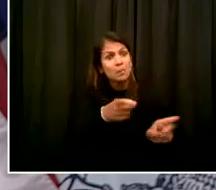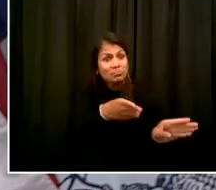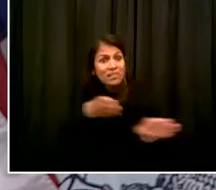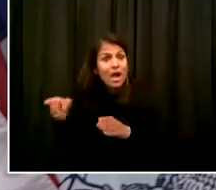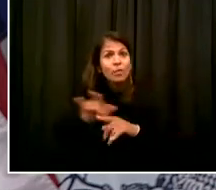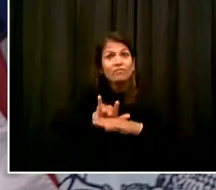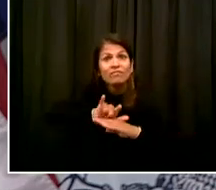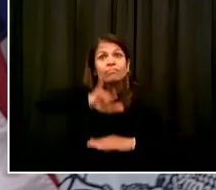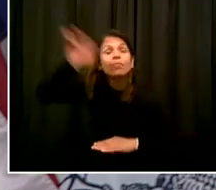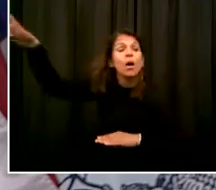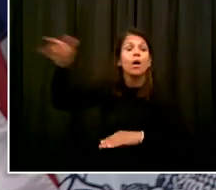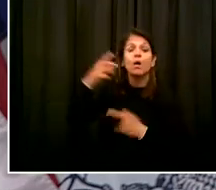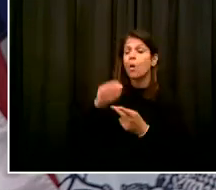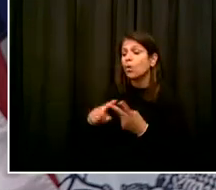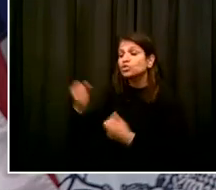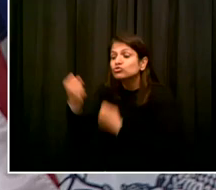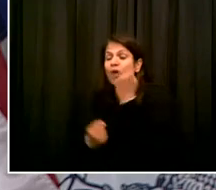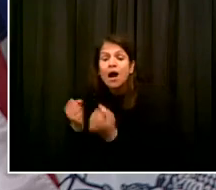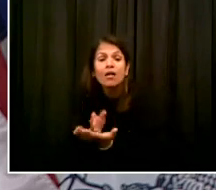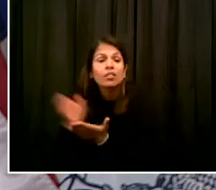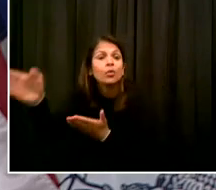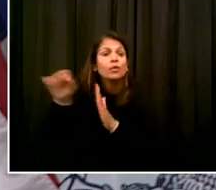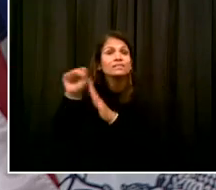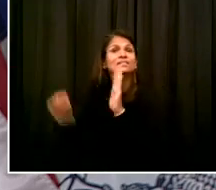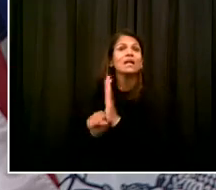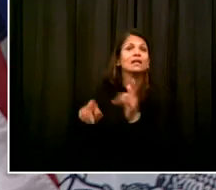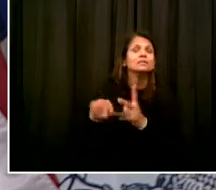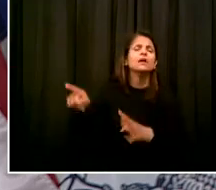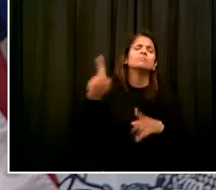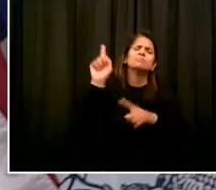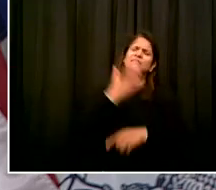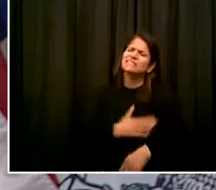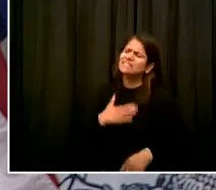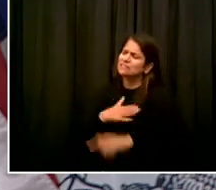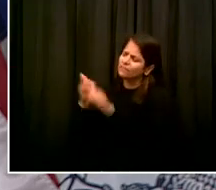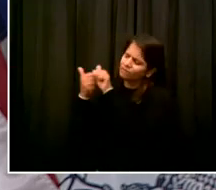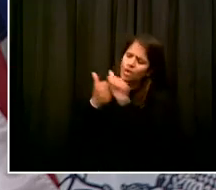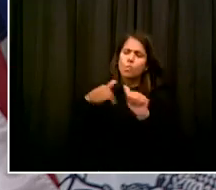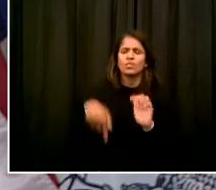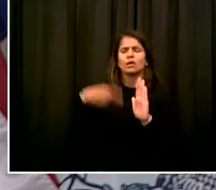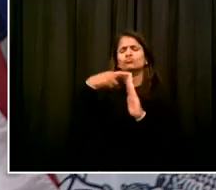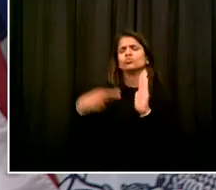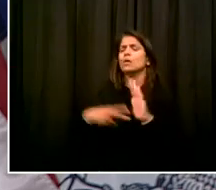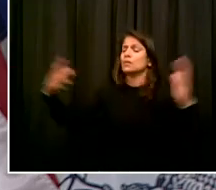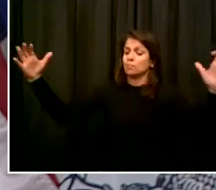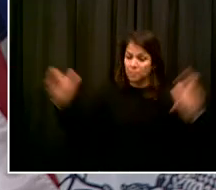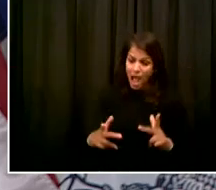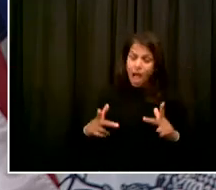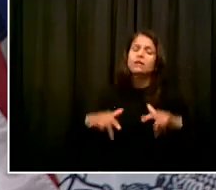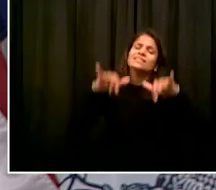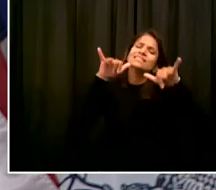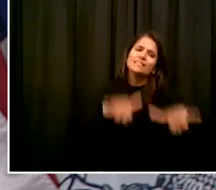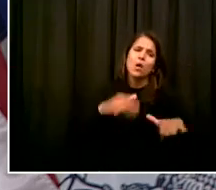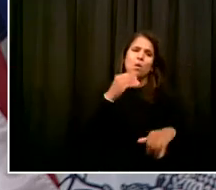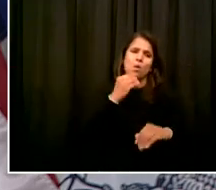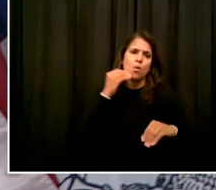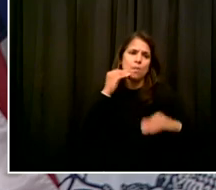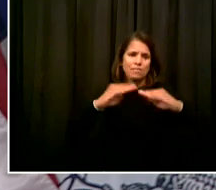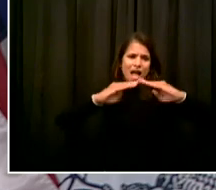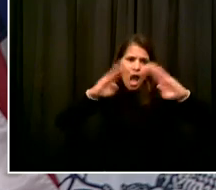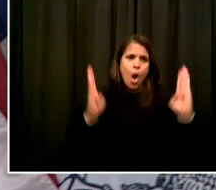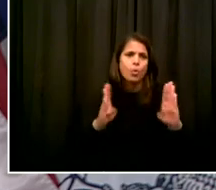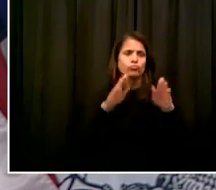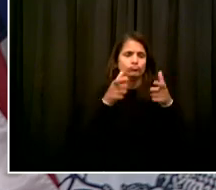your community. And again, Sheriff's Office will be out there reminding people how important it is and making clear people